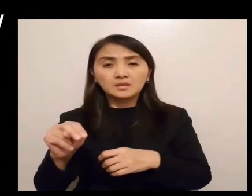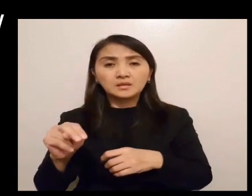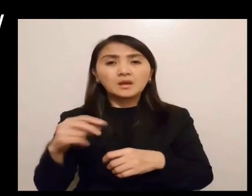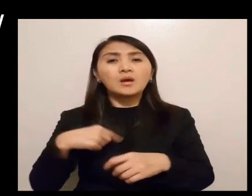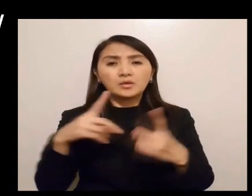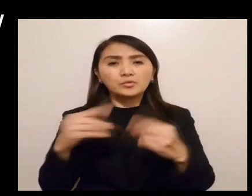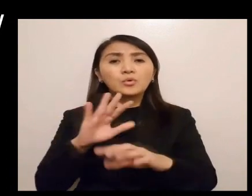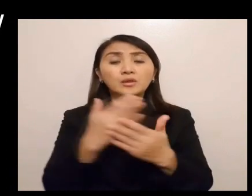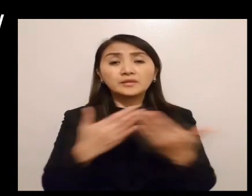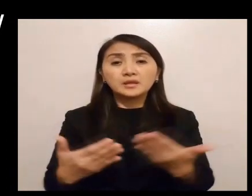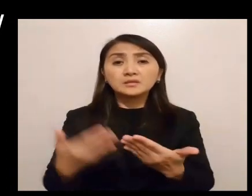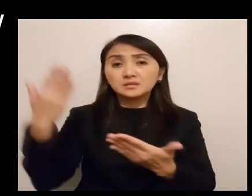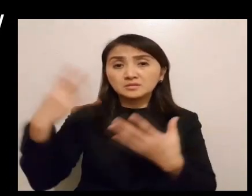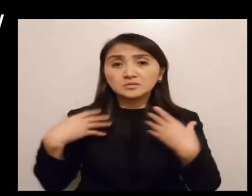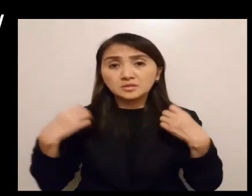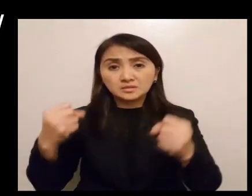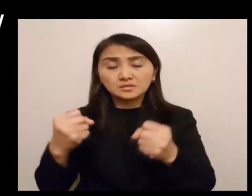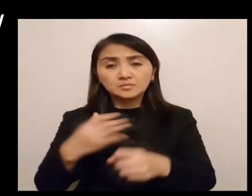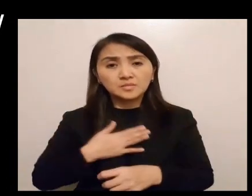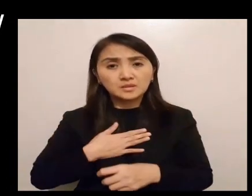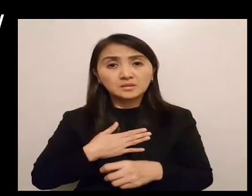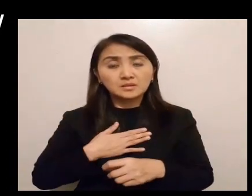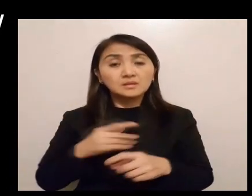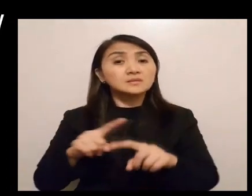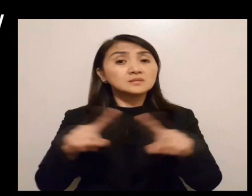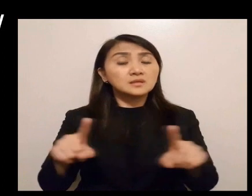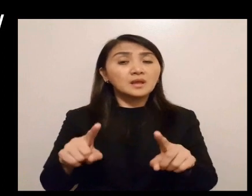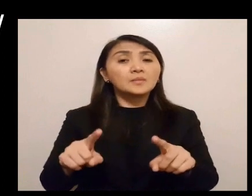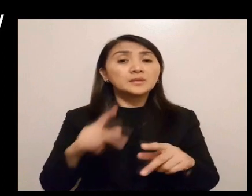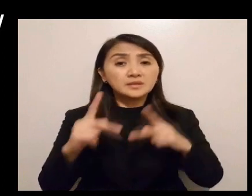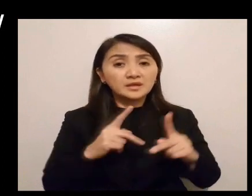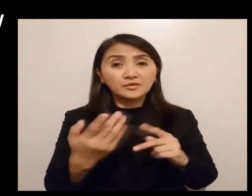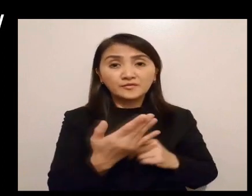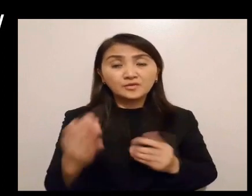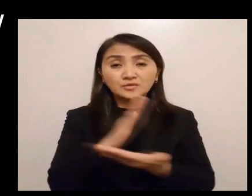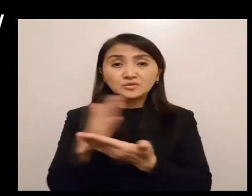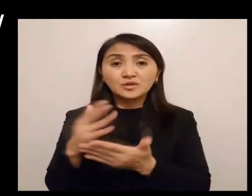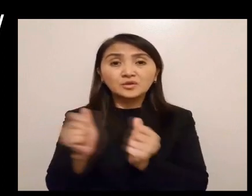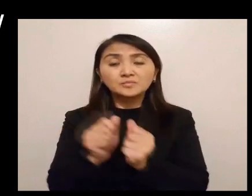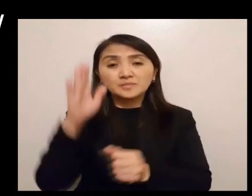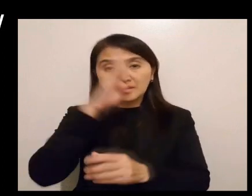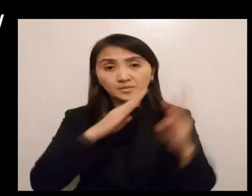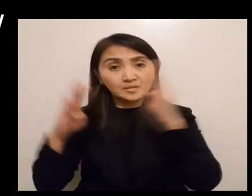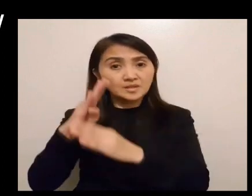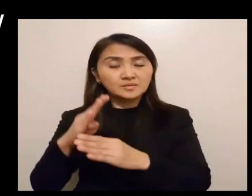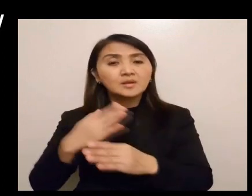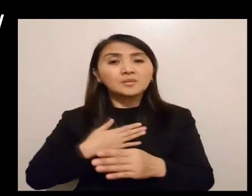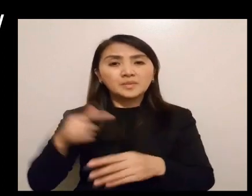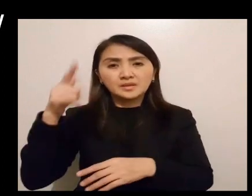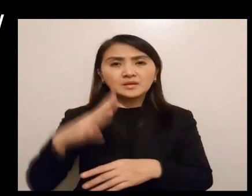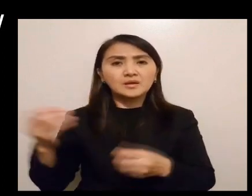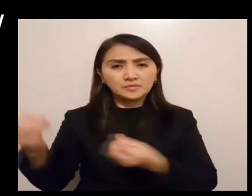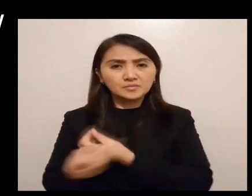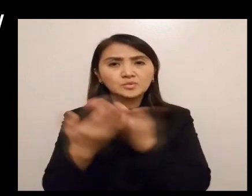need. I can do all things in him who strengthens me. Still, it was kind of you to share in my distress.